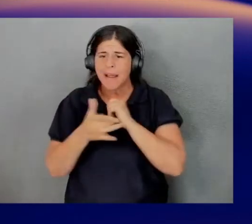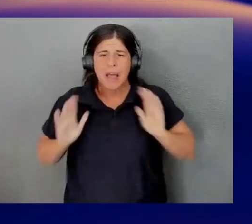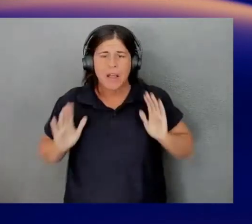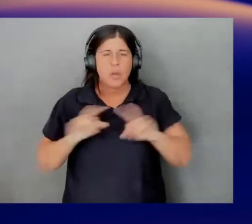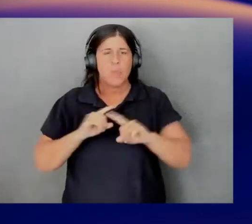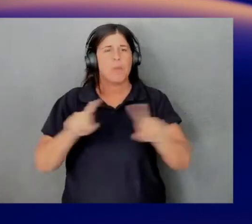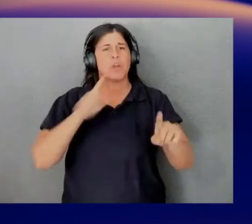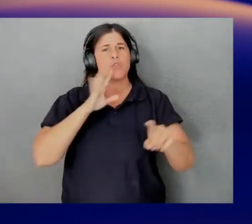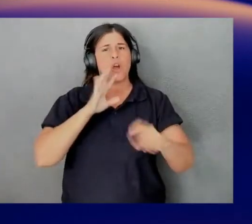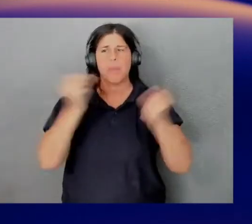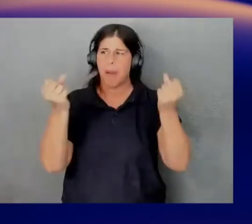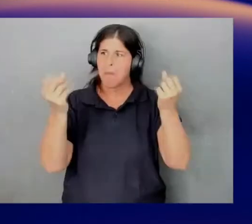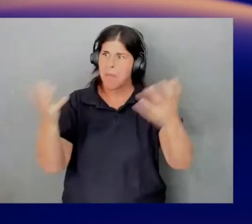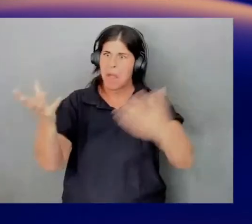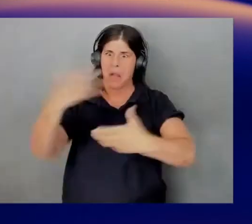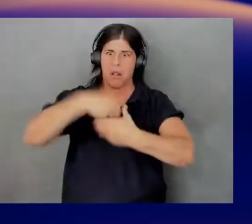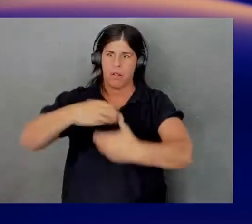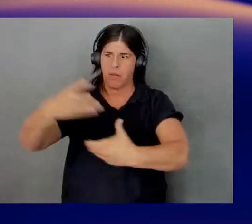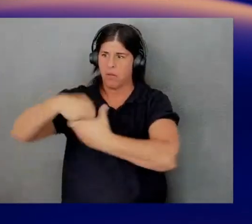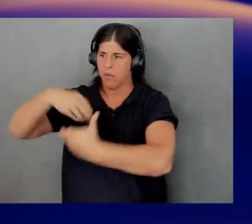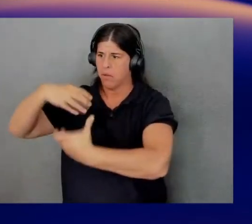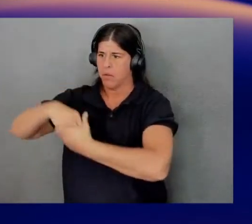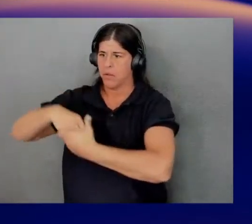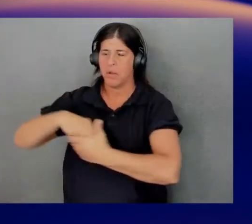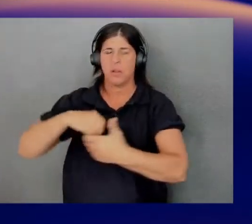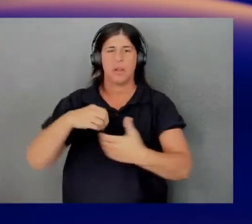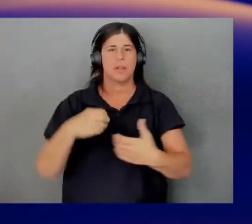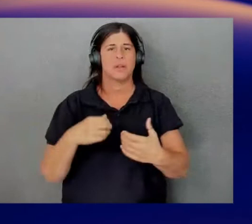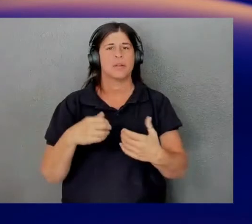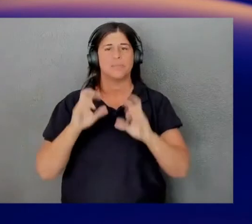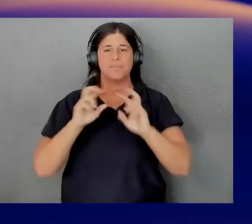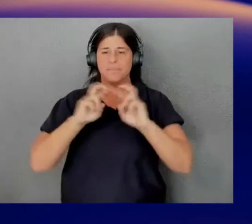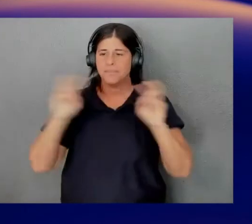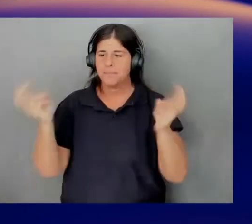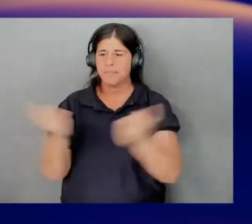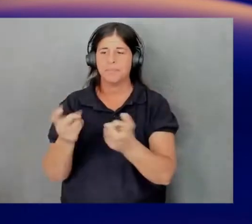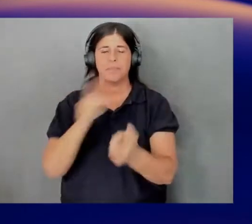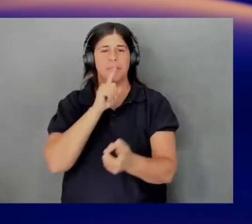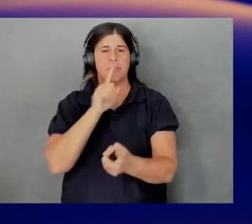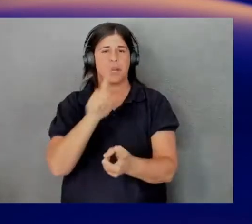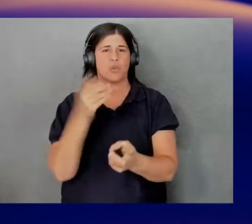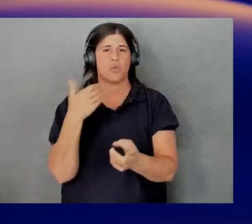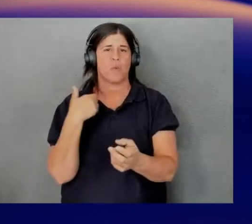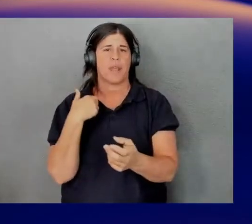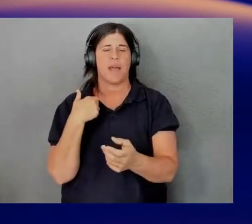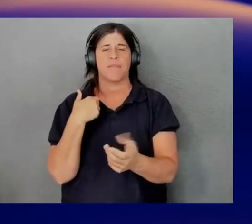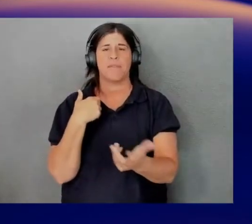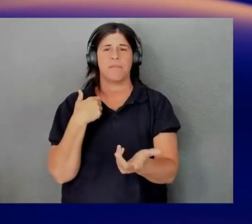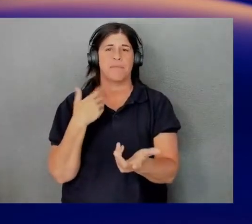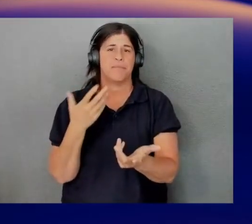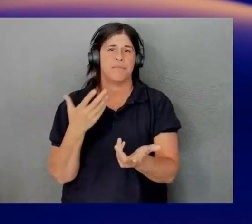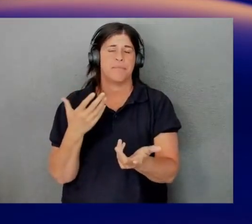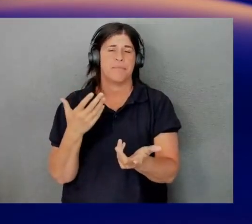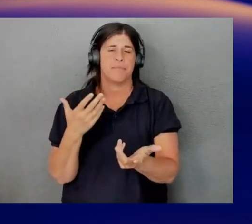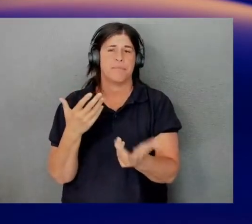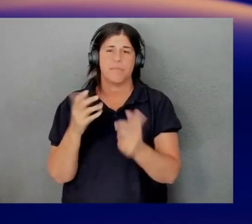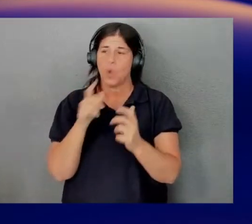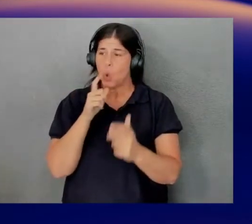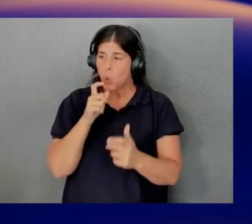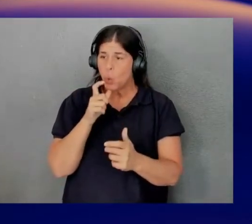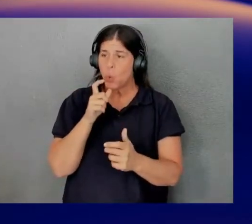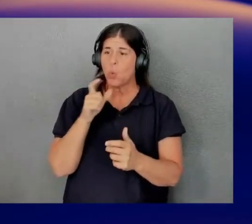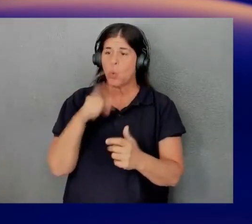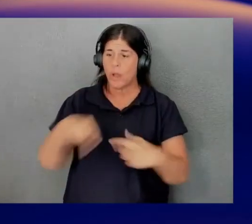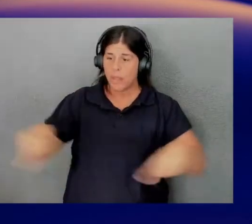multiple technology pieces coming in together. So we want to make sure that we have everyone in the room